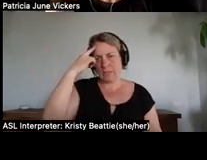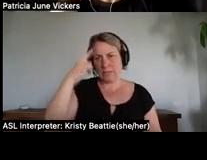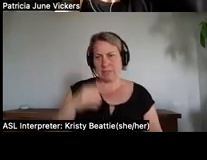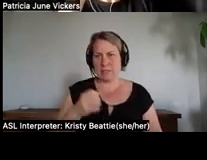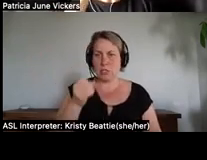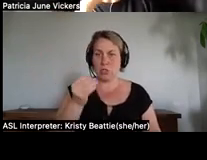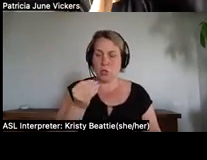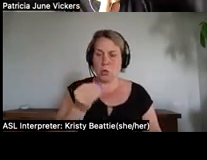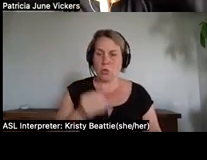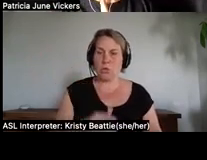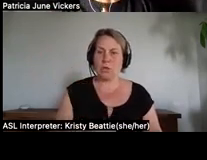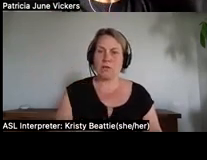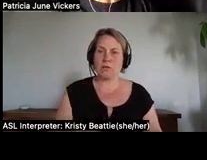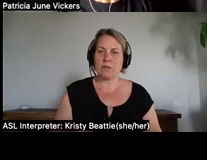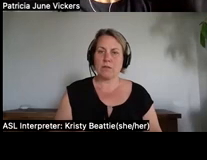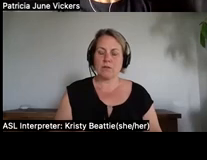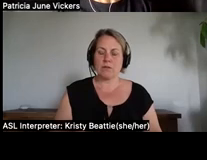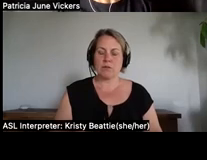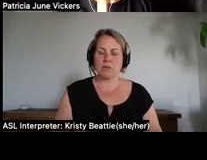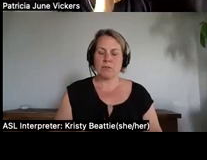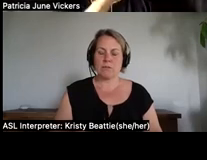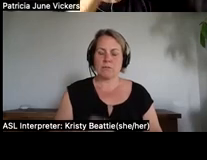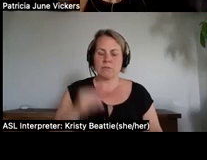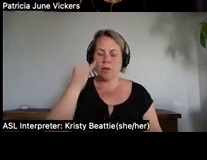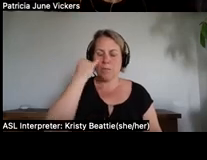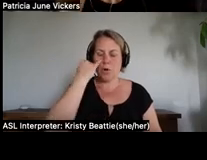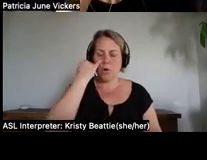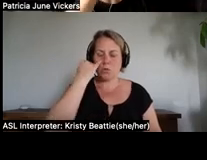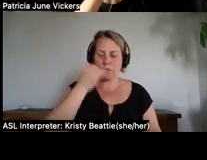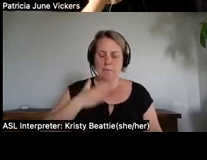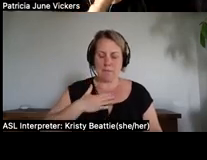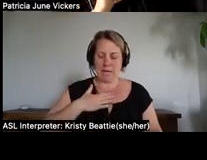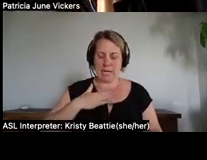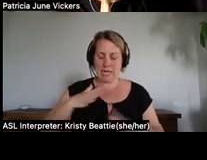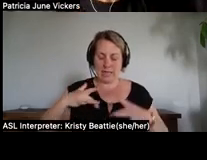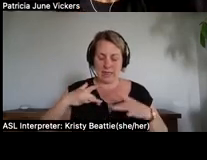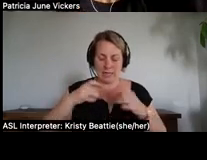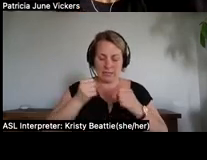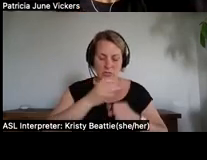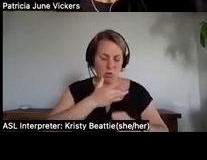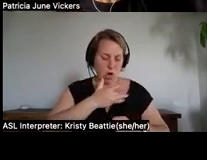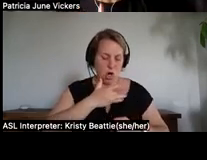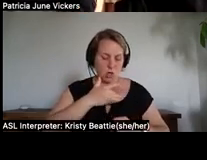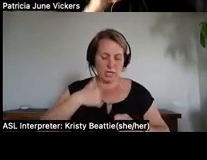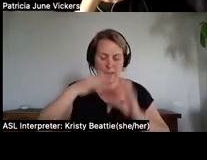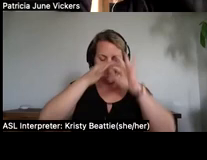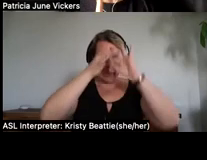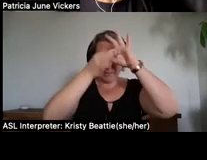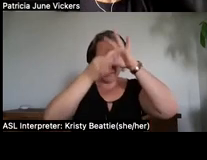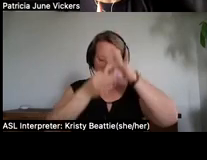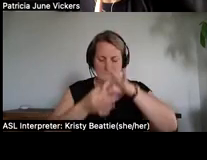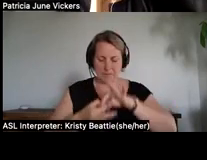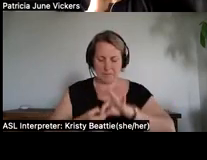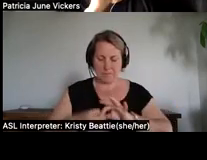am aligned with my cleansed heart then that inner